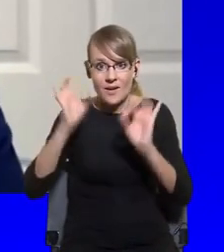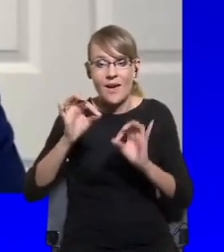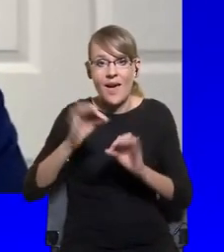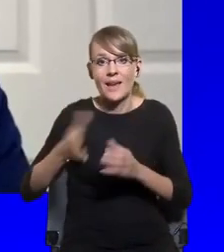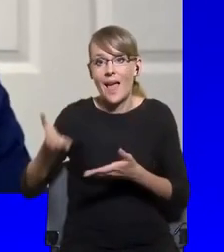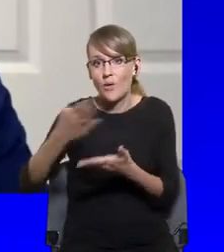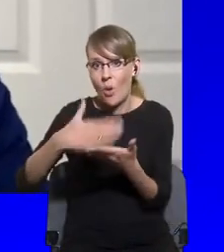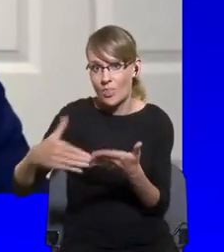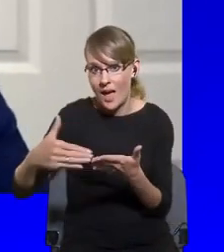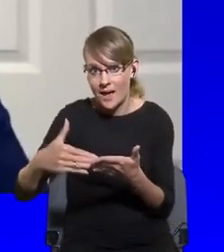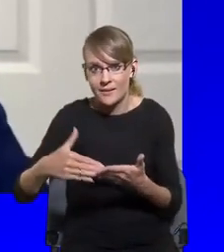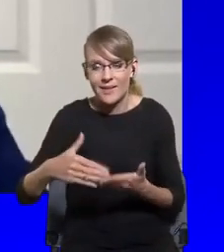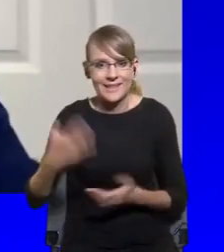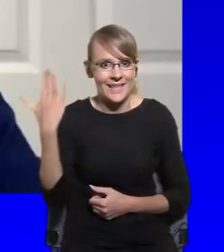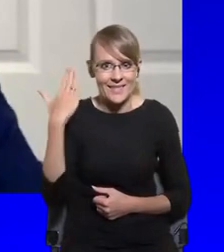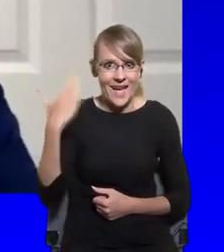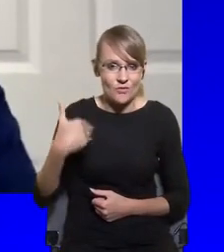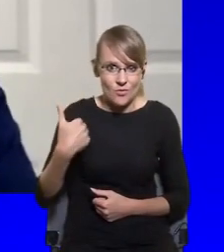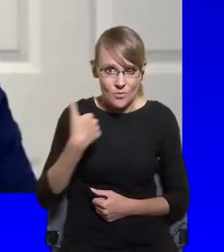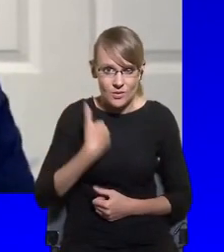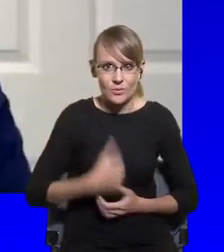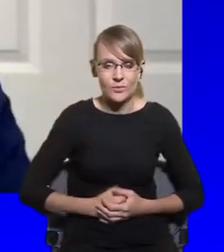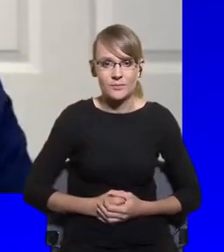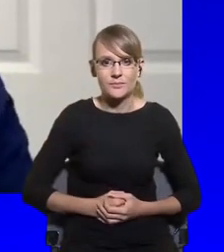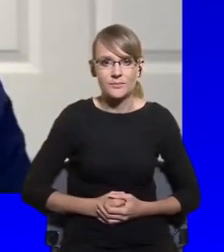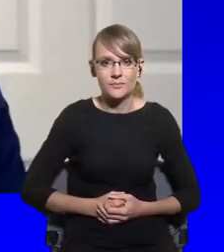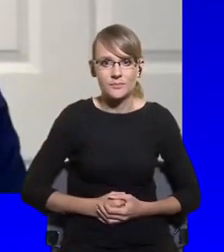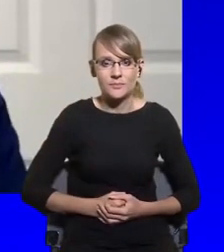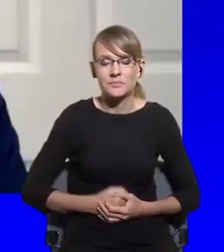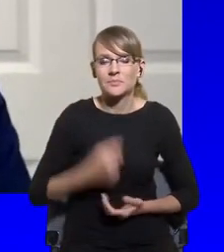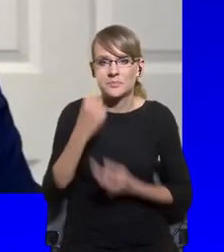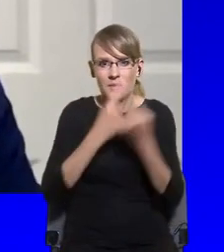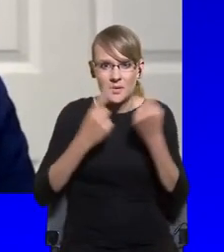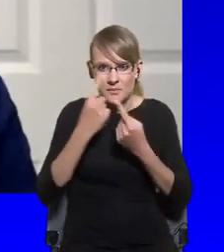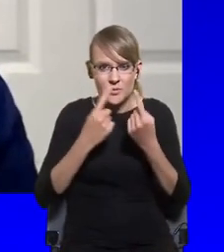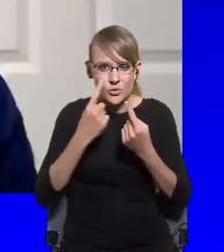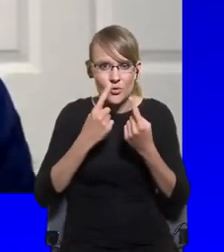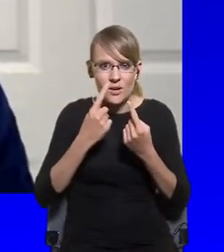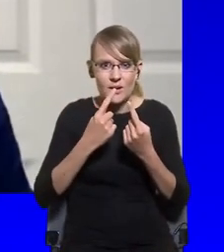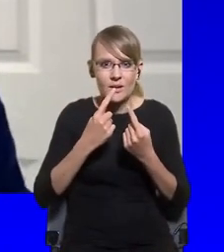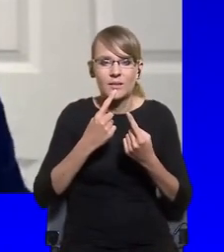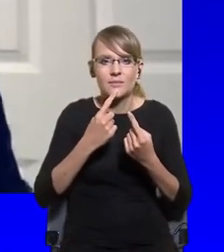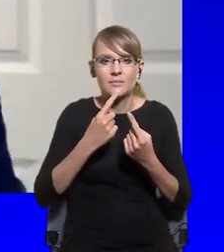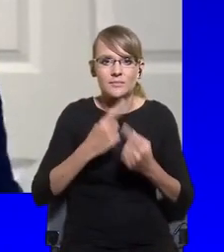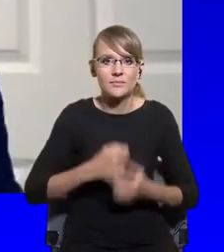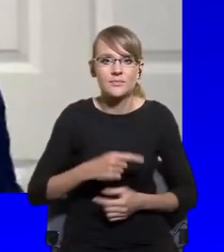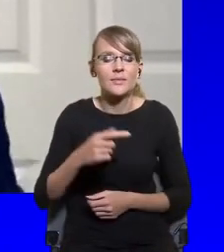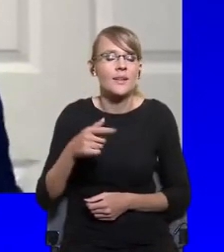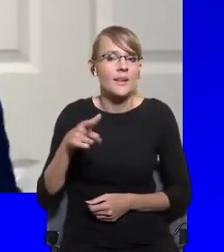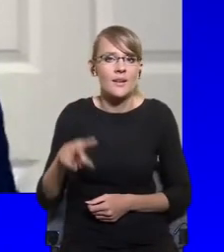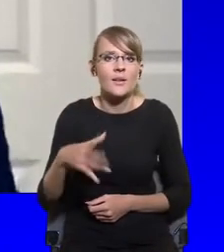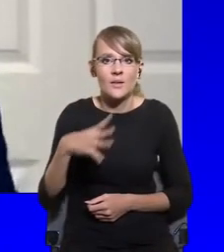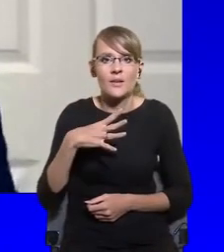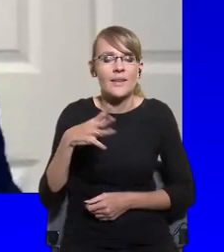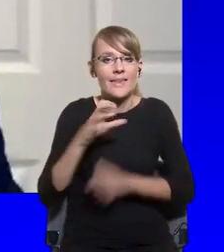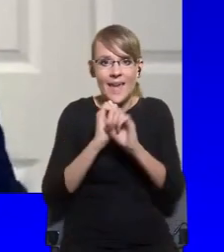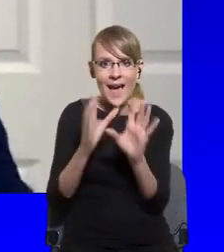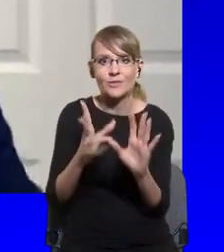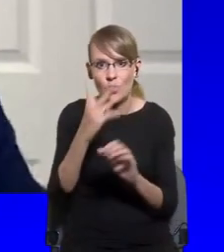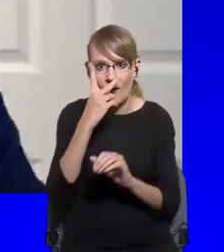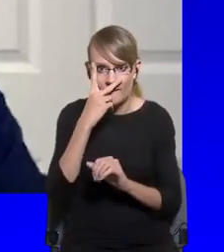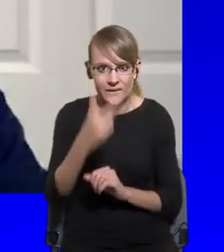there is, I would say it's quite clear and not ambiguous,